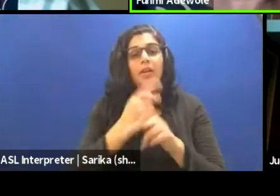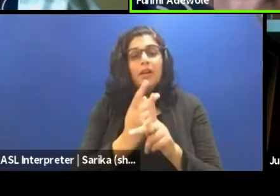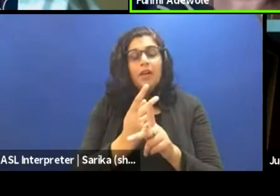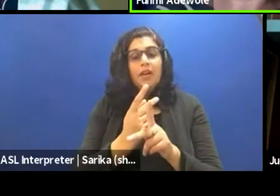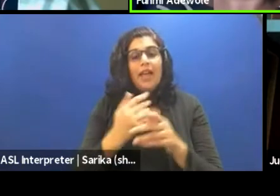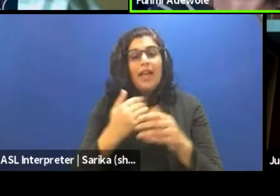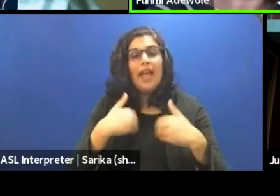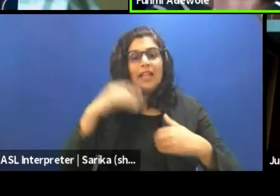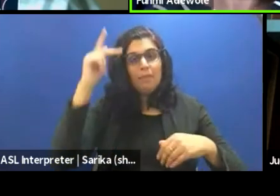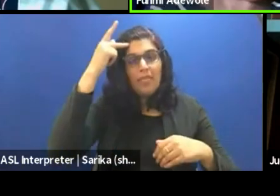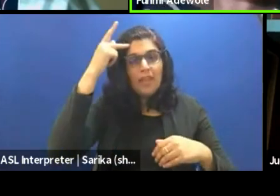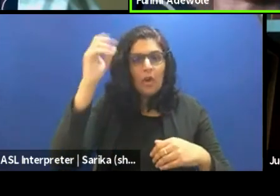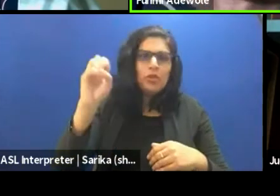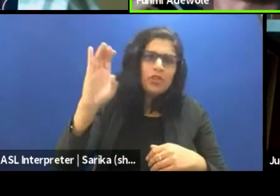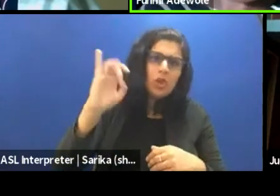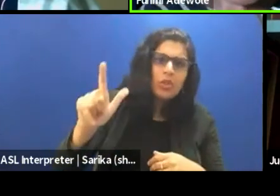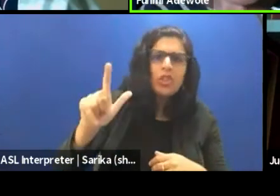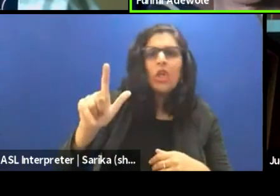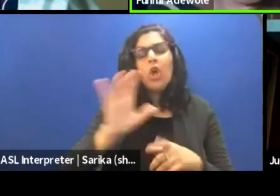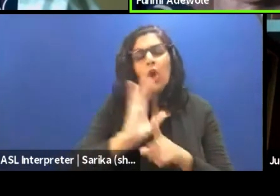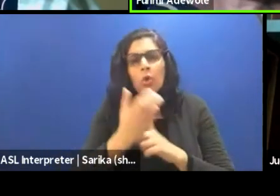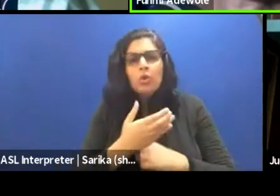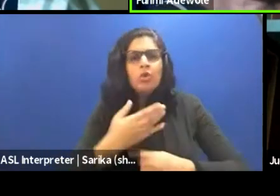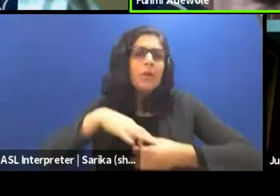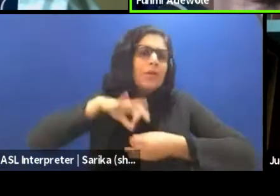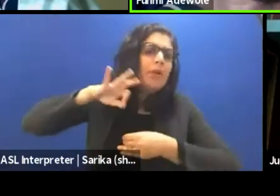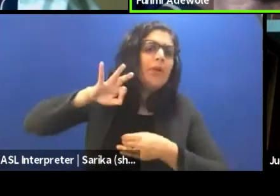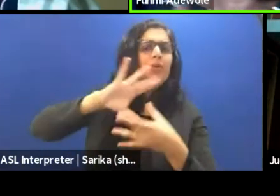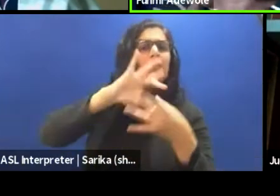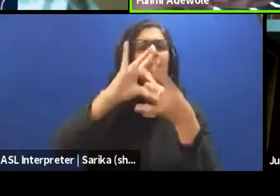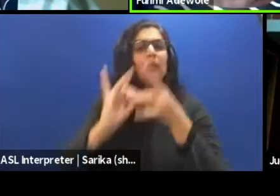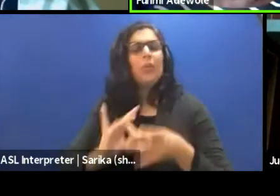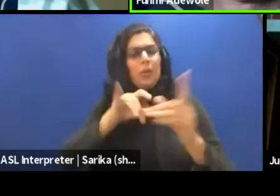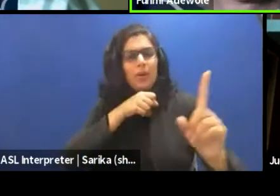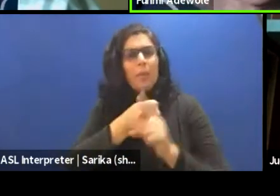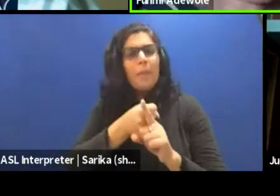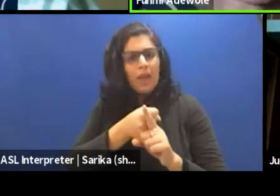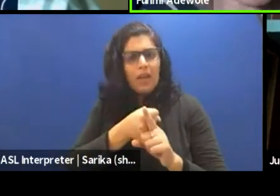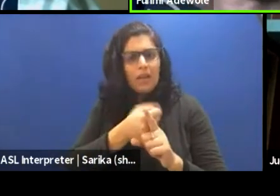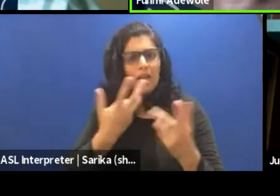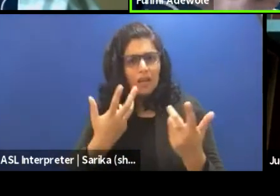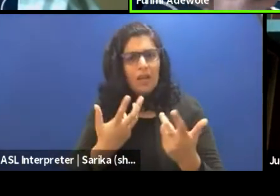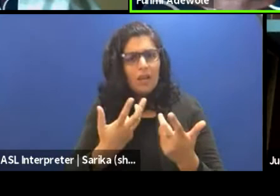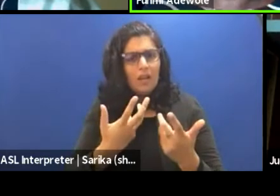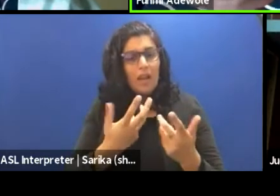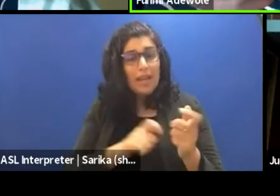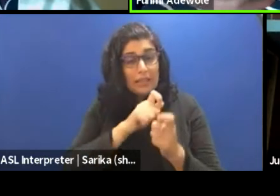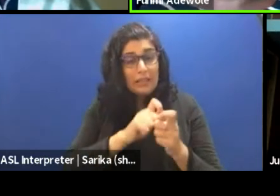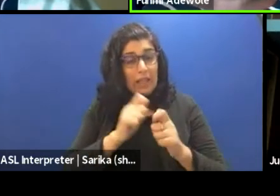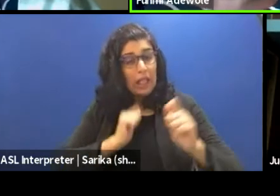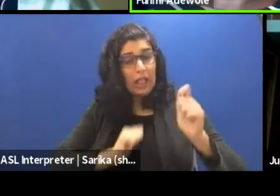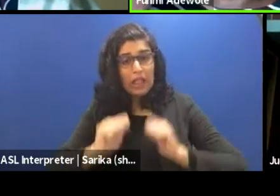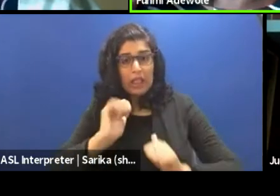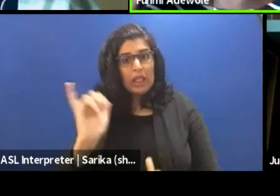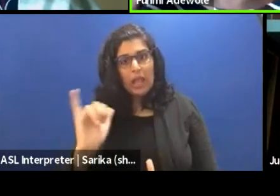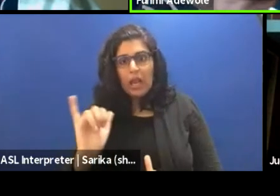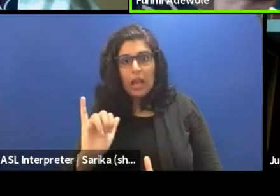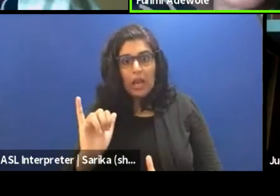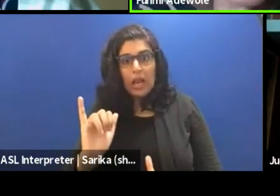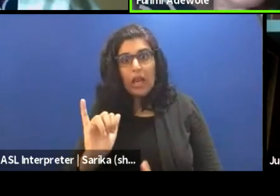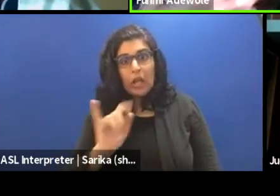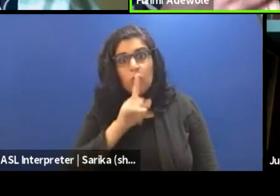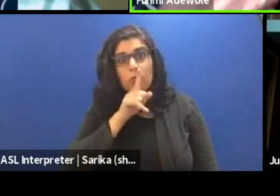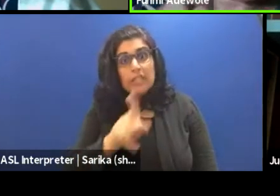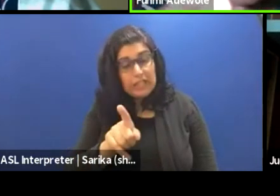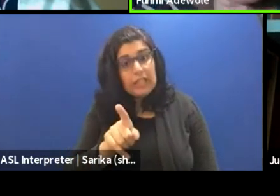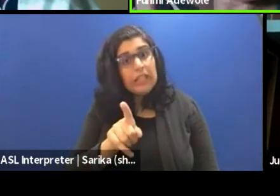political, social, cultural, spiritual ramifications, and certain plays, like, you know, really